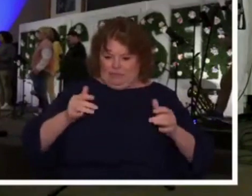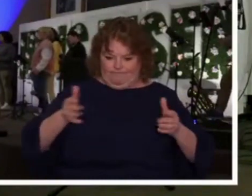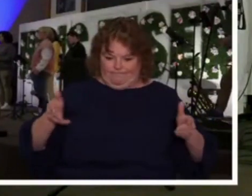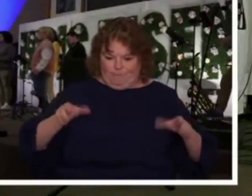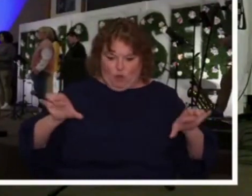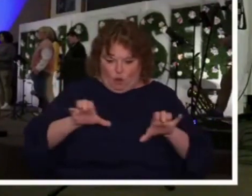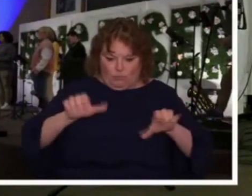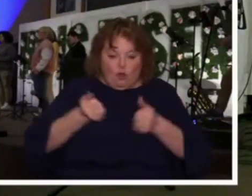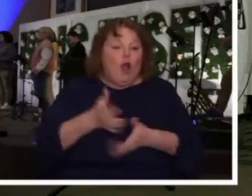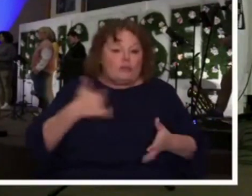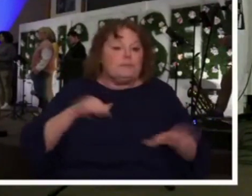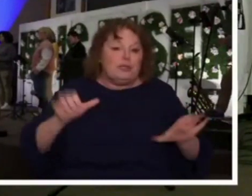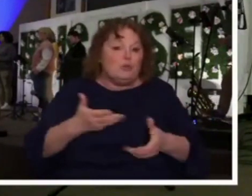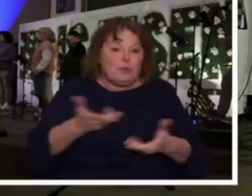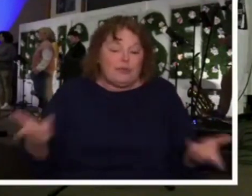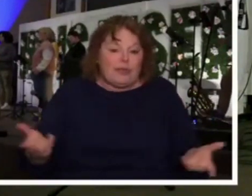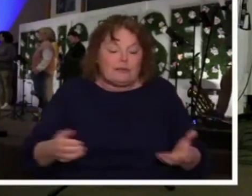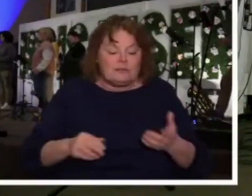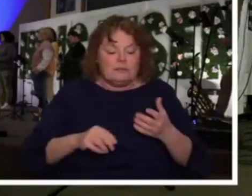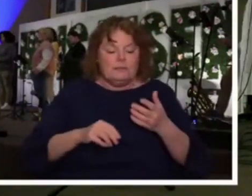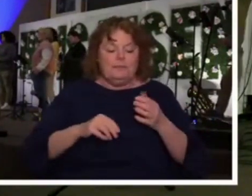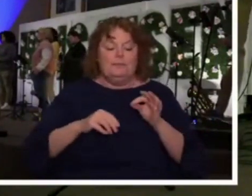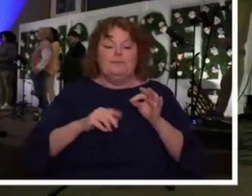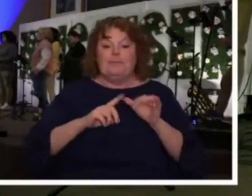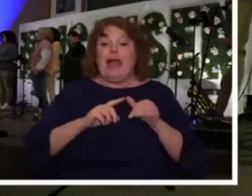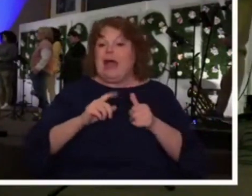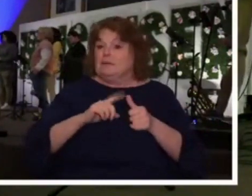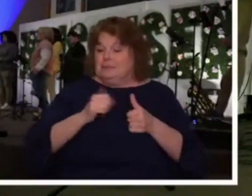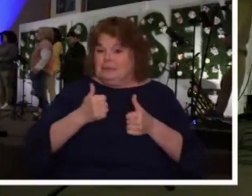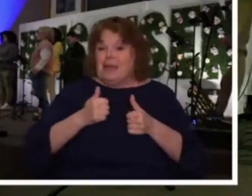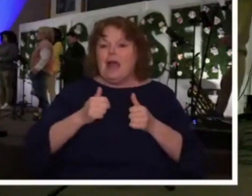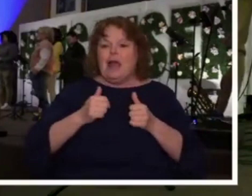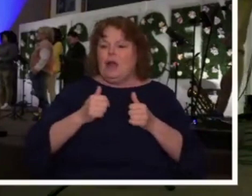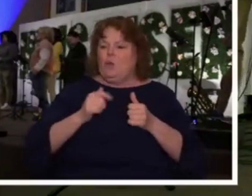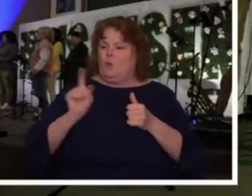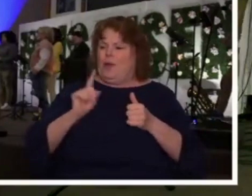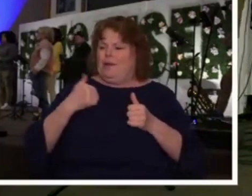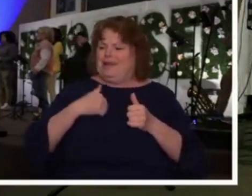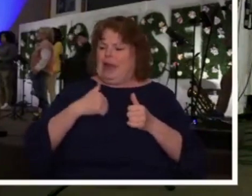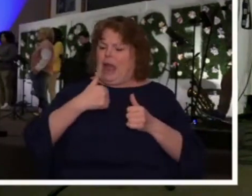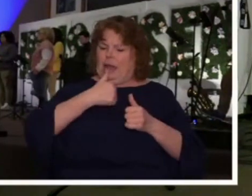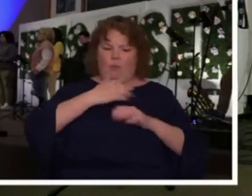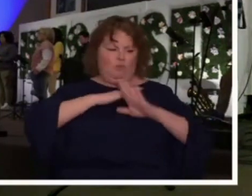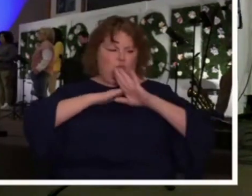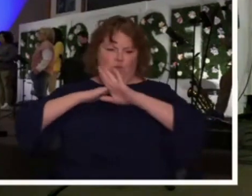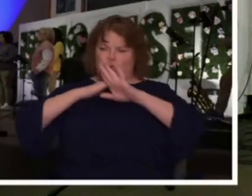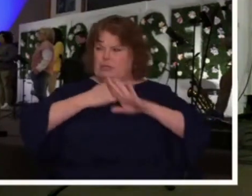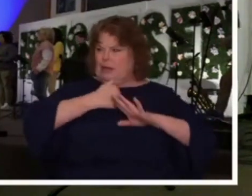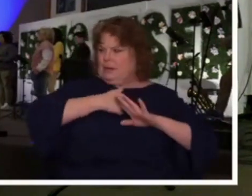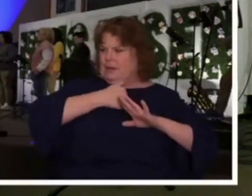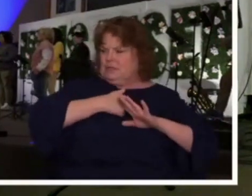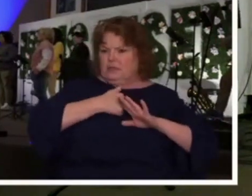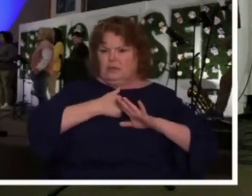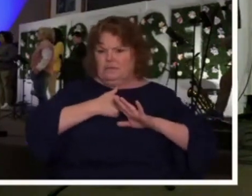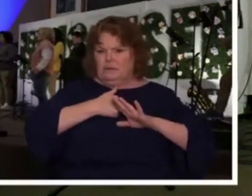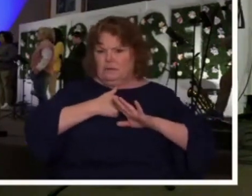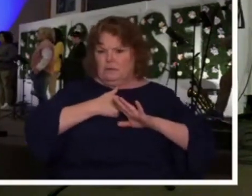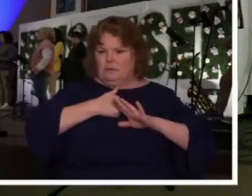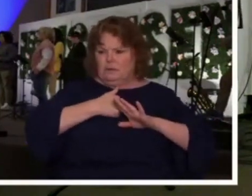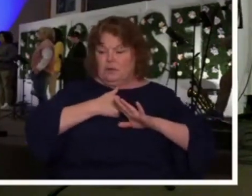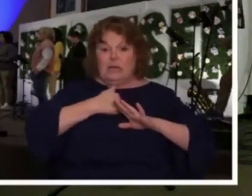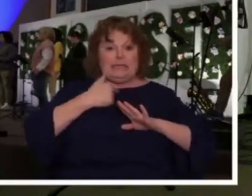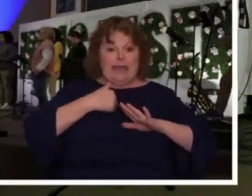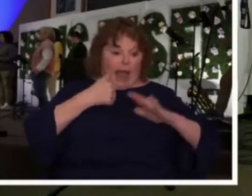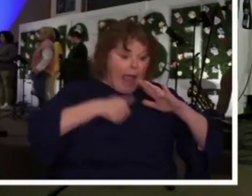question, in what ways did I self-protect, did I hide or